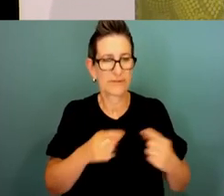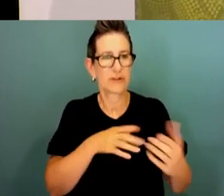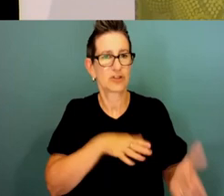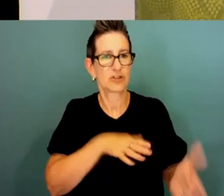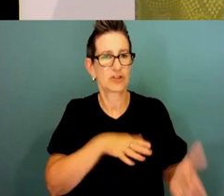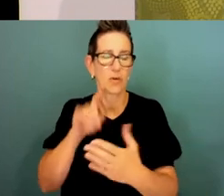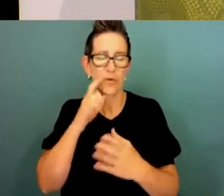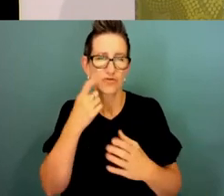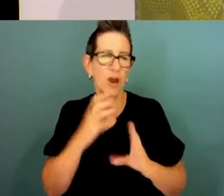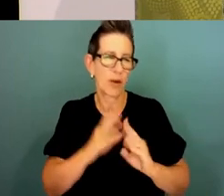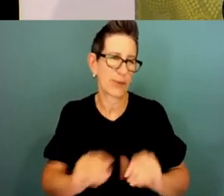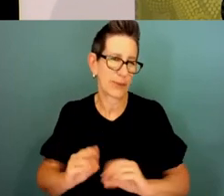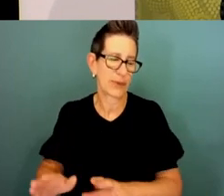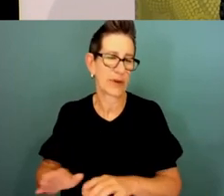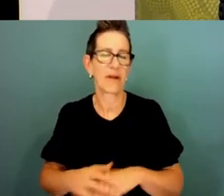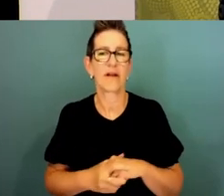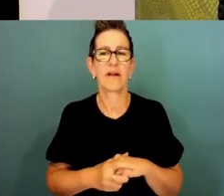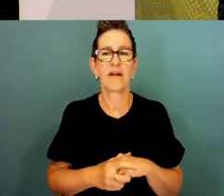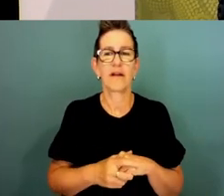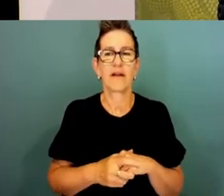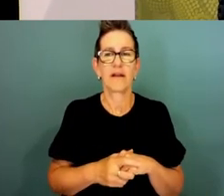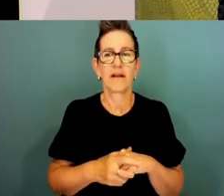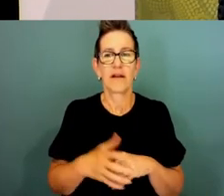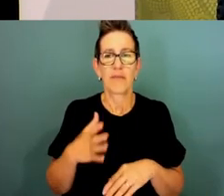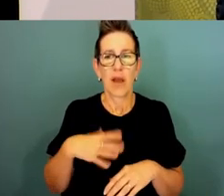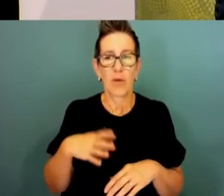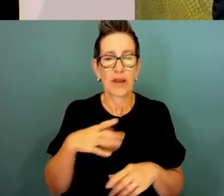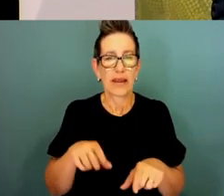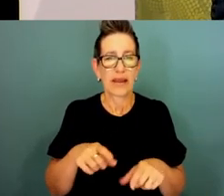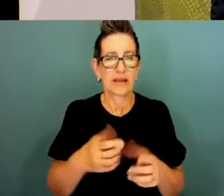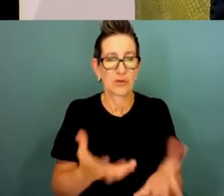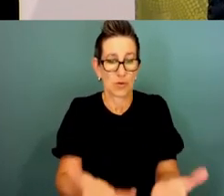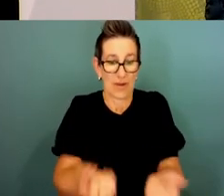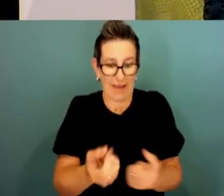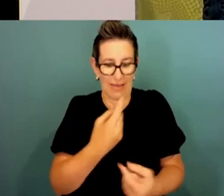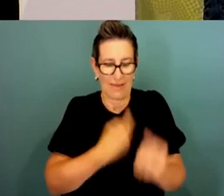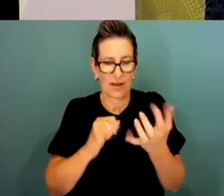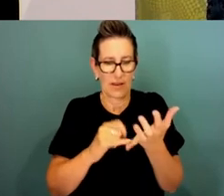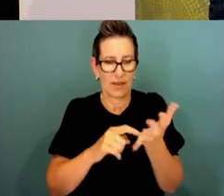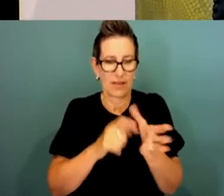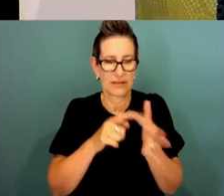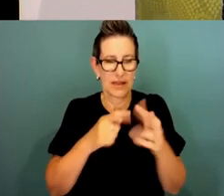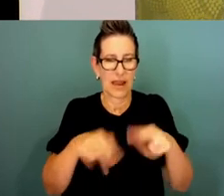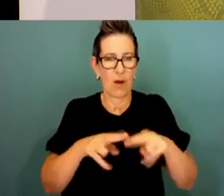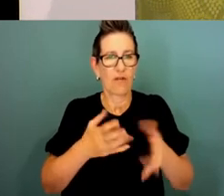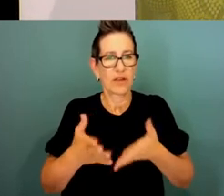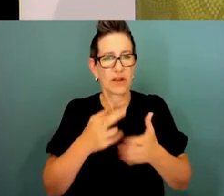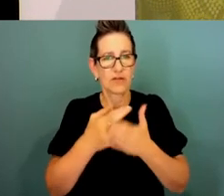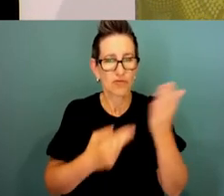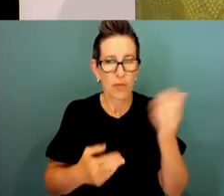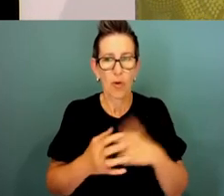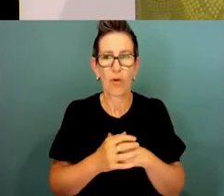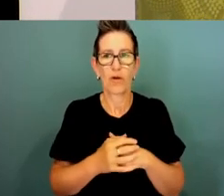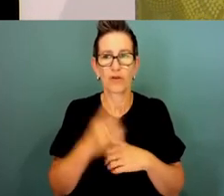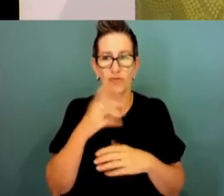though, but also the information we can glean from the State of the Service report by getting on with the reform work, by investing in our people